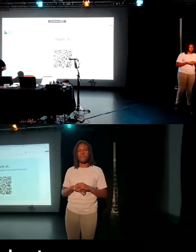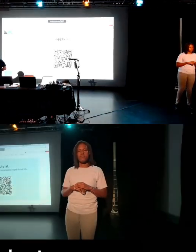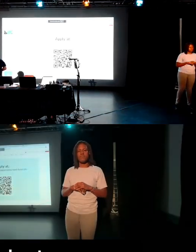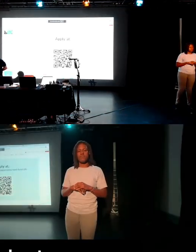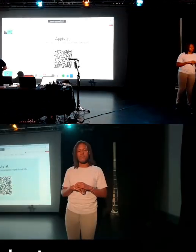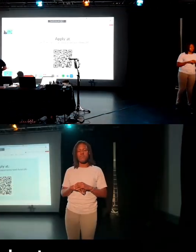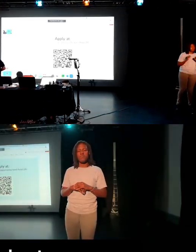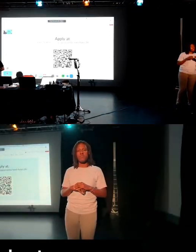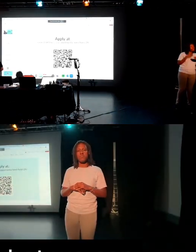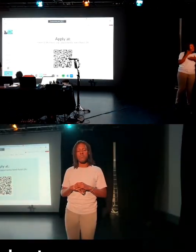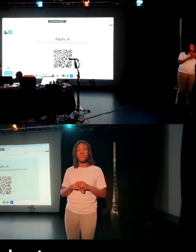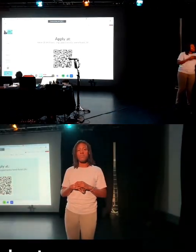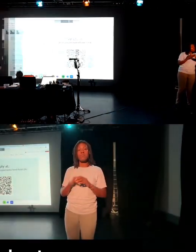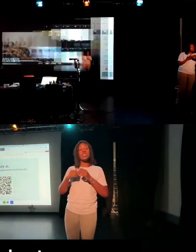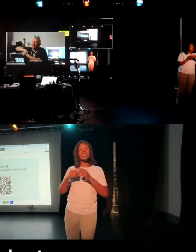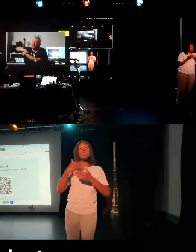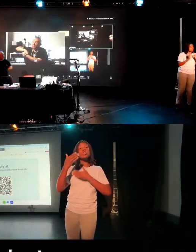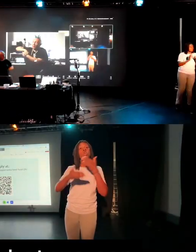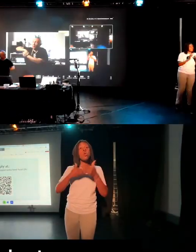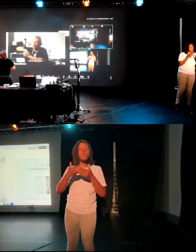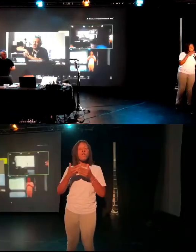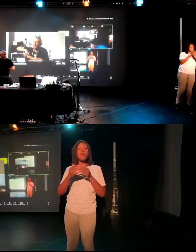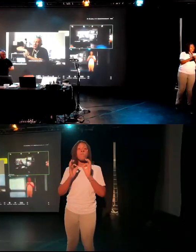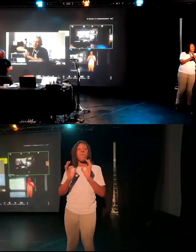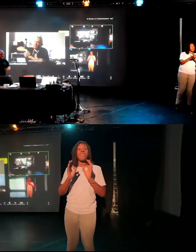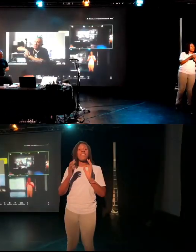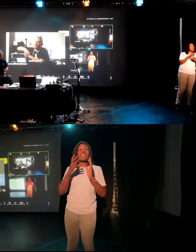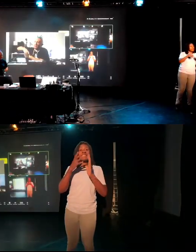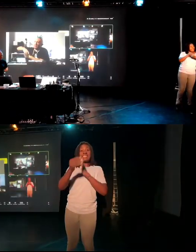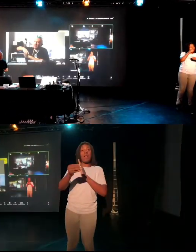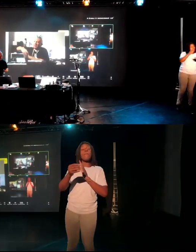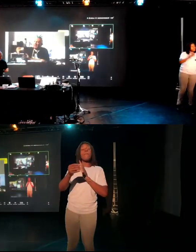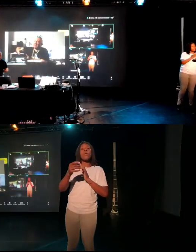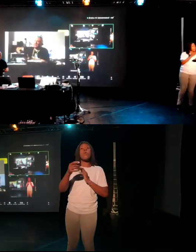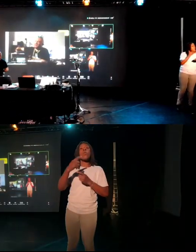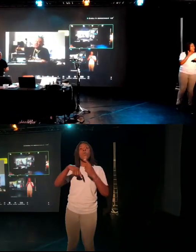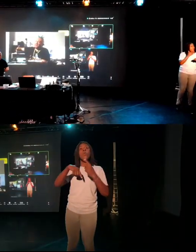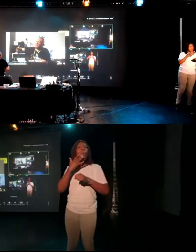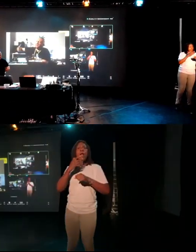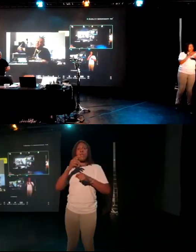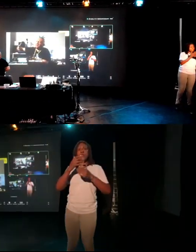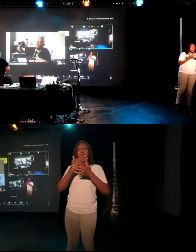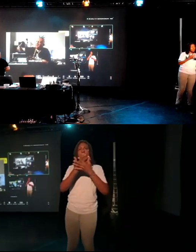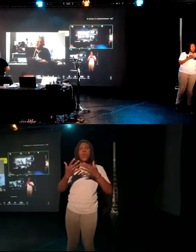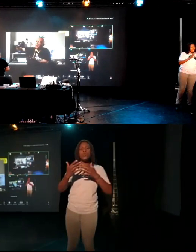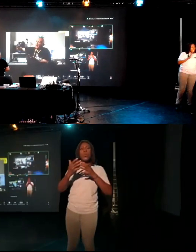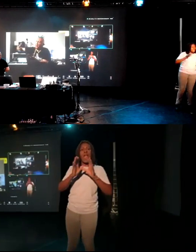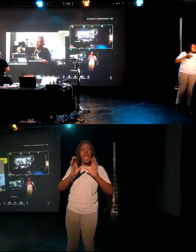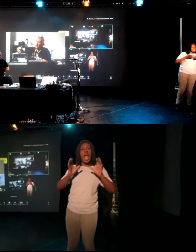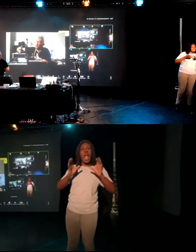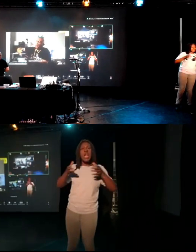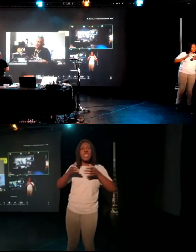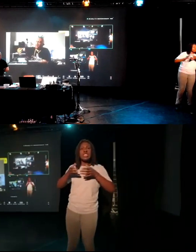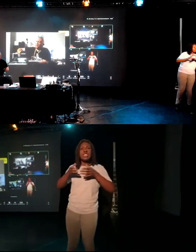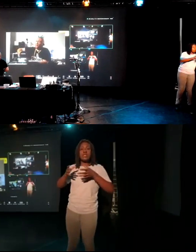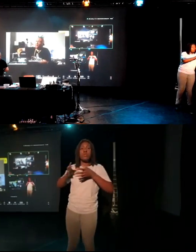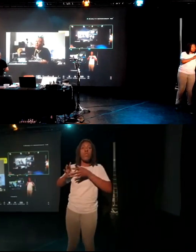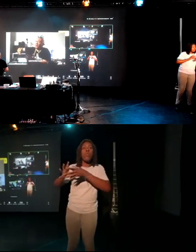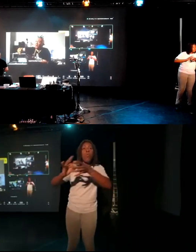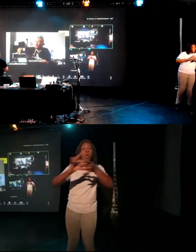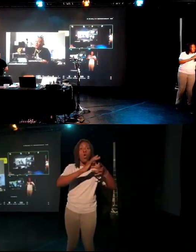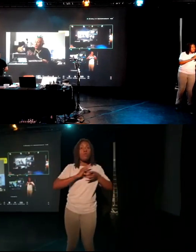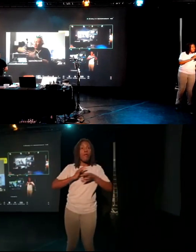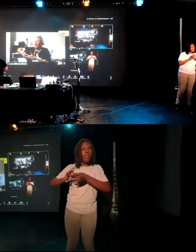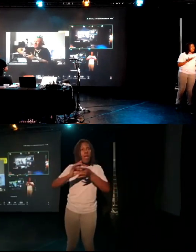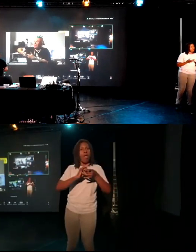Andy's story is a perfect example of what we can do, multi-agency approaches work really, really well, and everybody's all joined up.